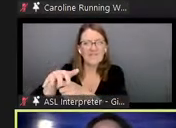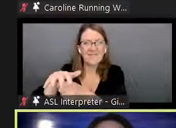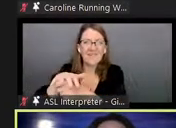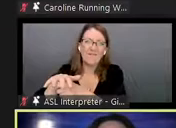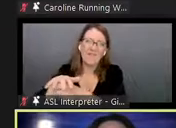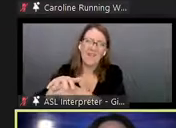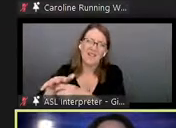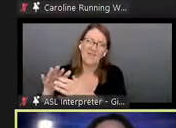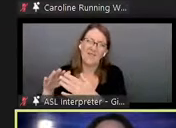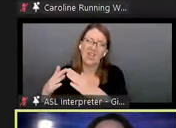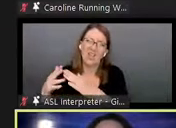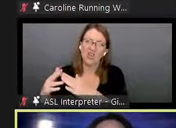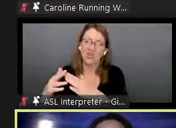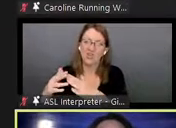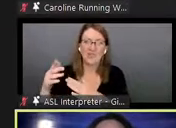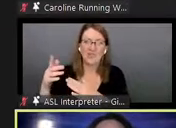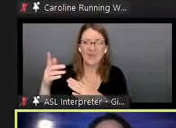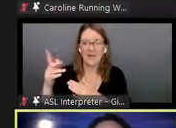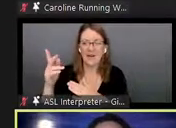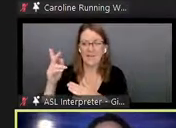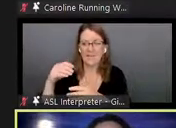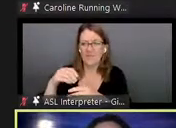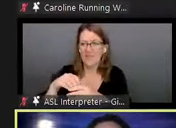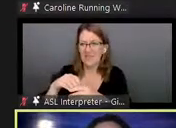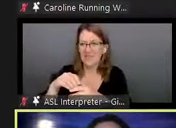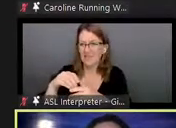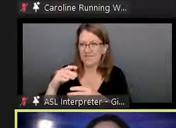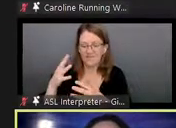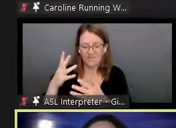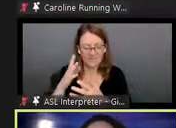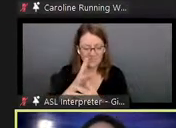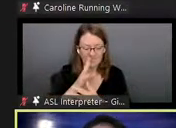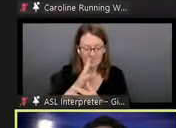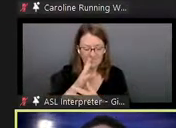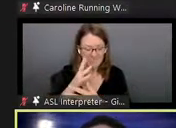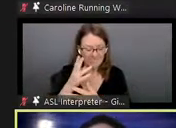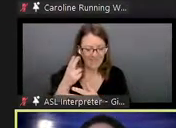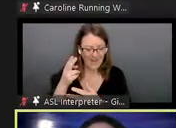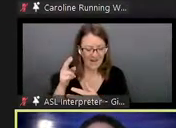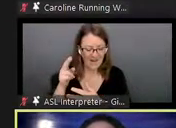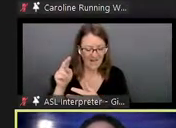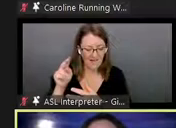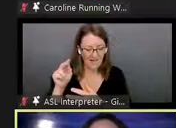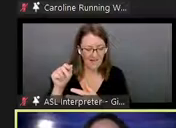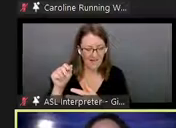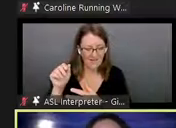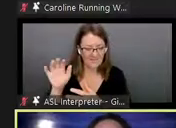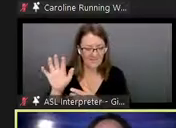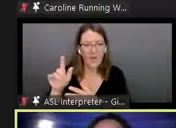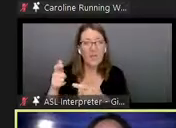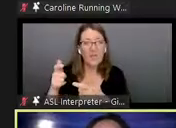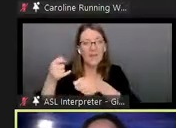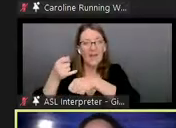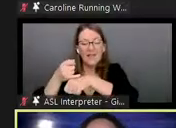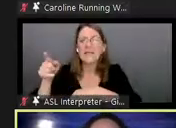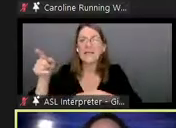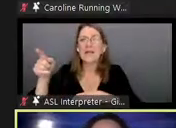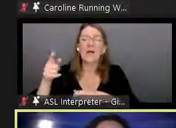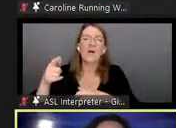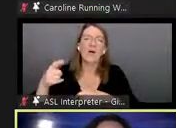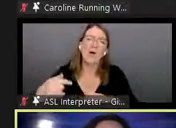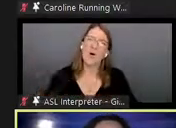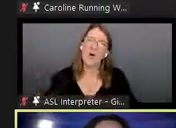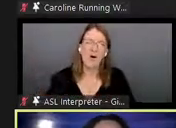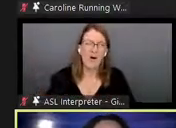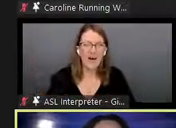in in um i'm thinking hana now on on a big island and that was just the wrong